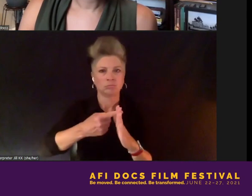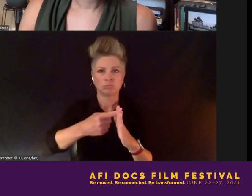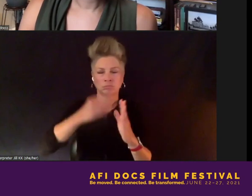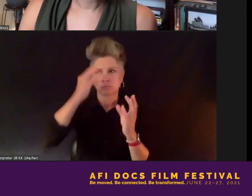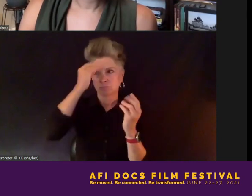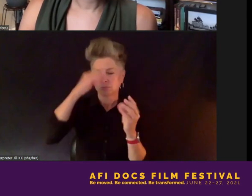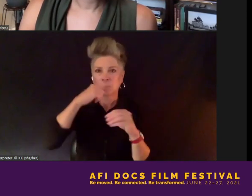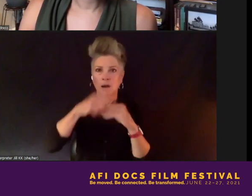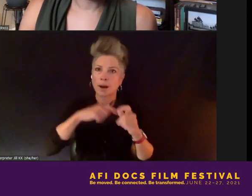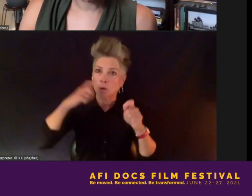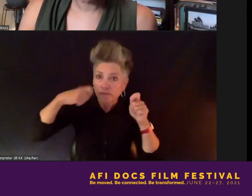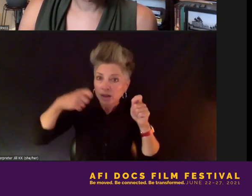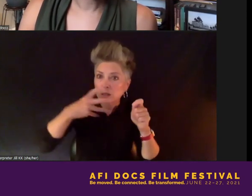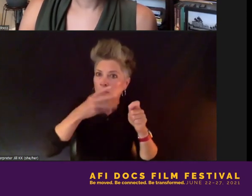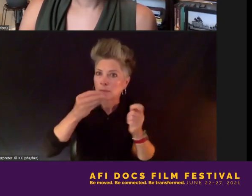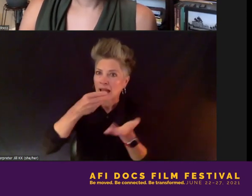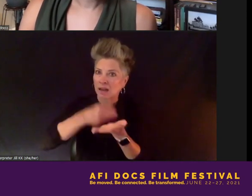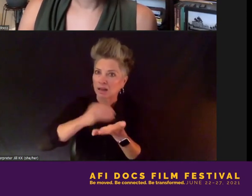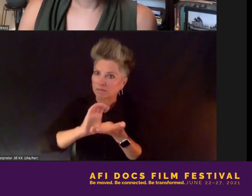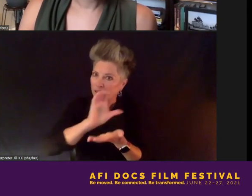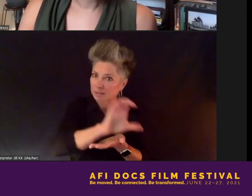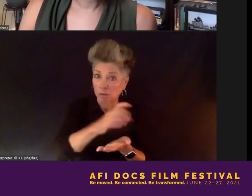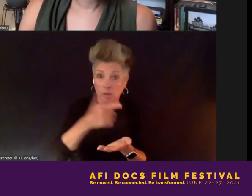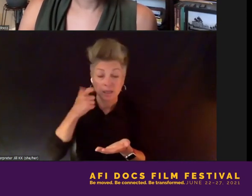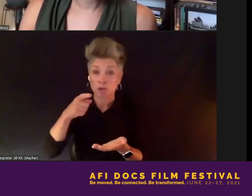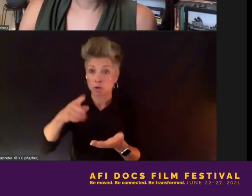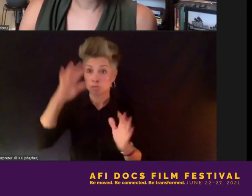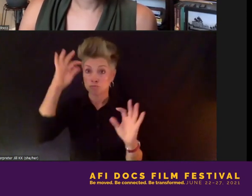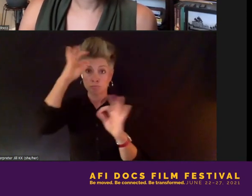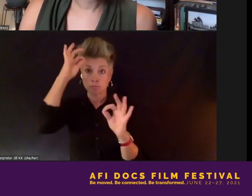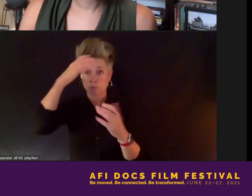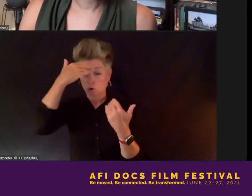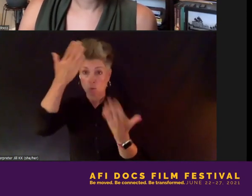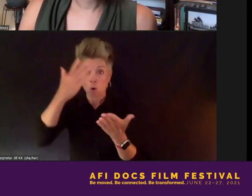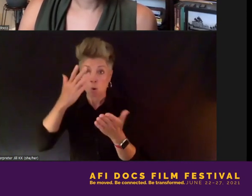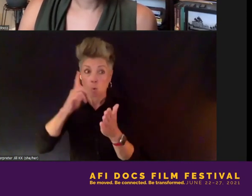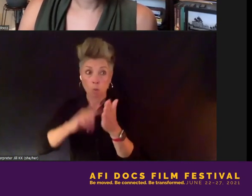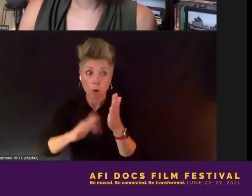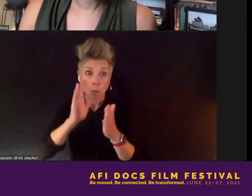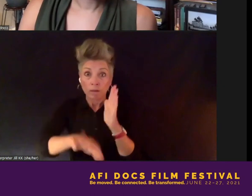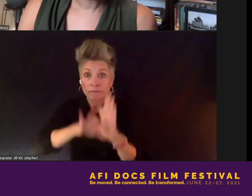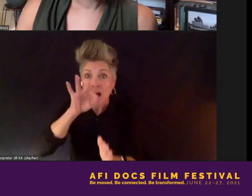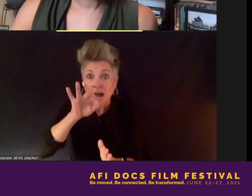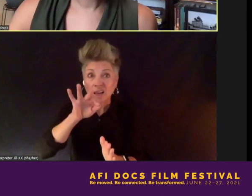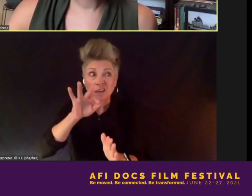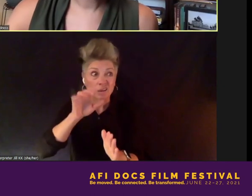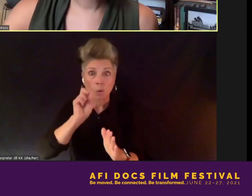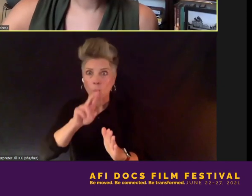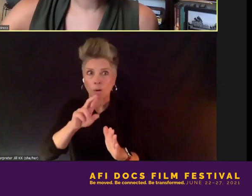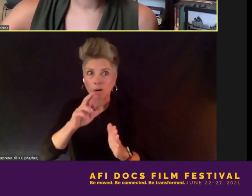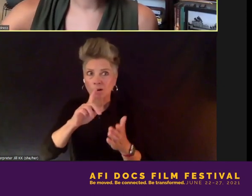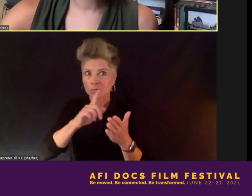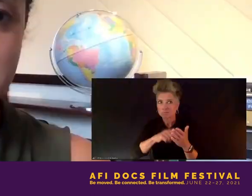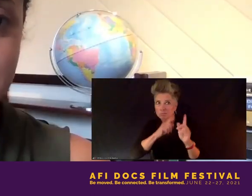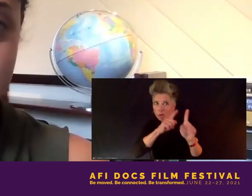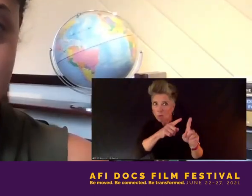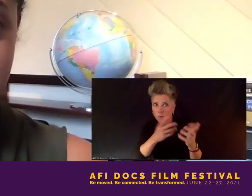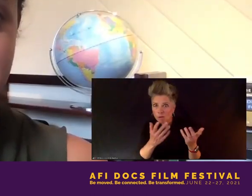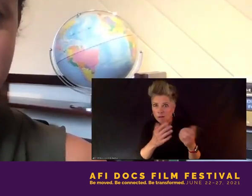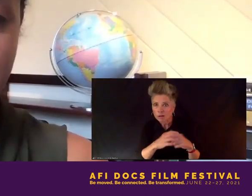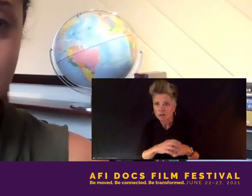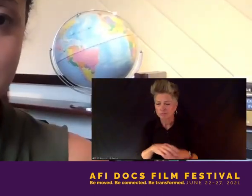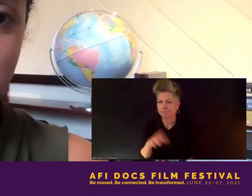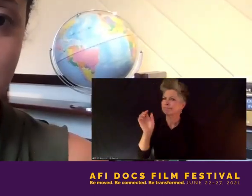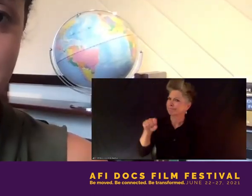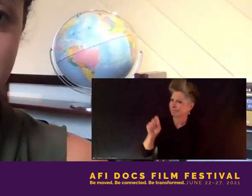investment because you don't necessarily know what's going to be uncovered or where it's going to go. Absolutely. I mean, I think that's one of the toughest